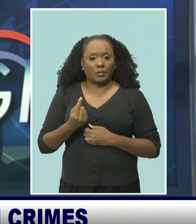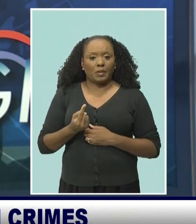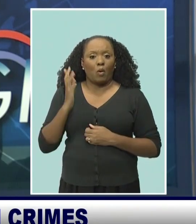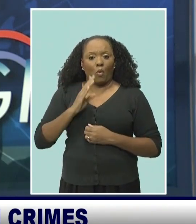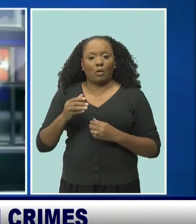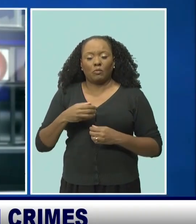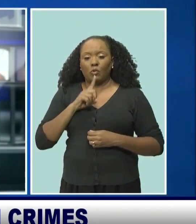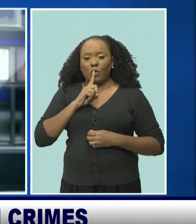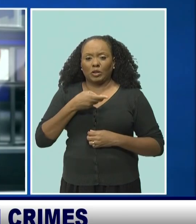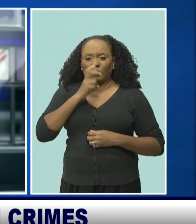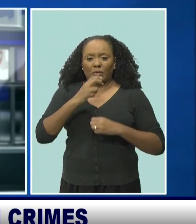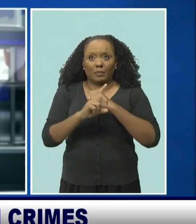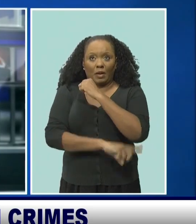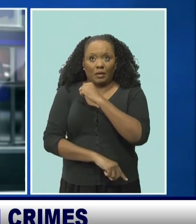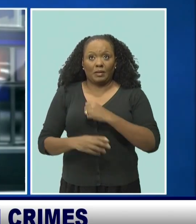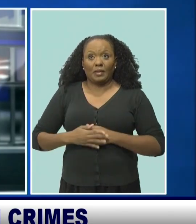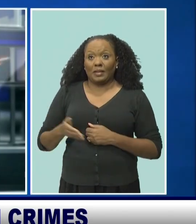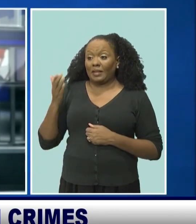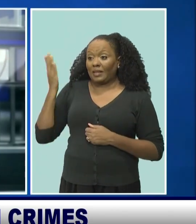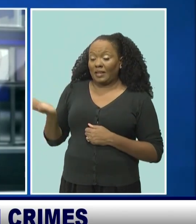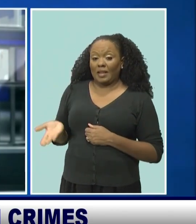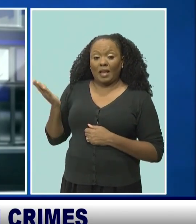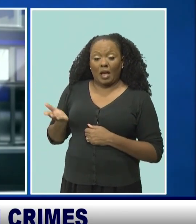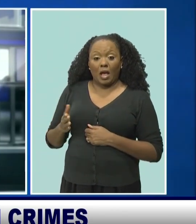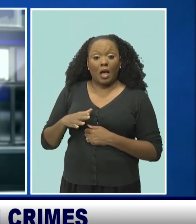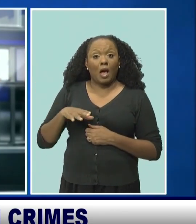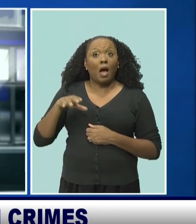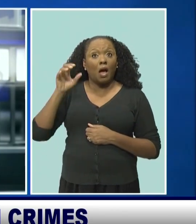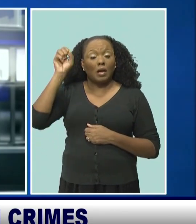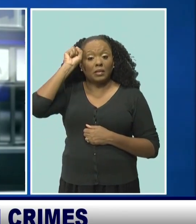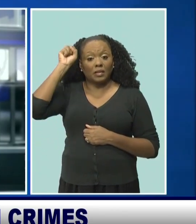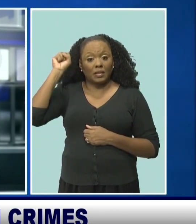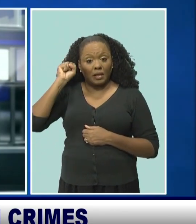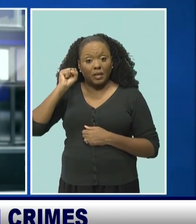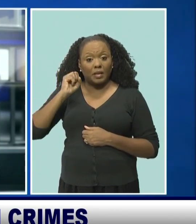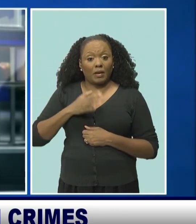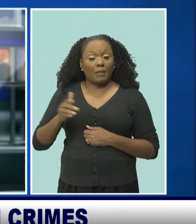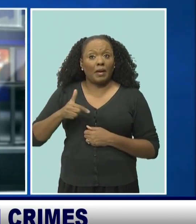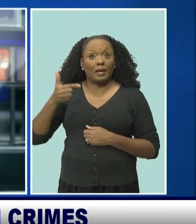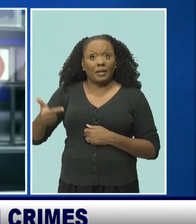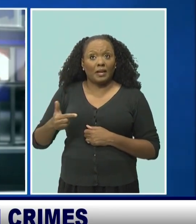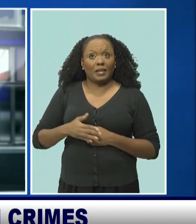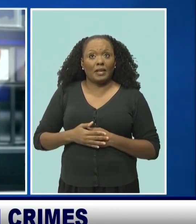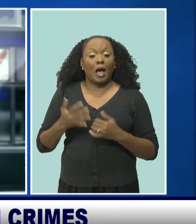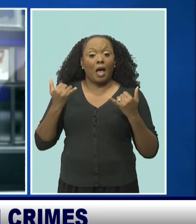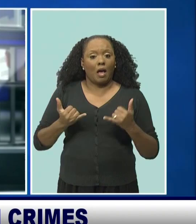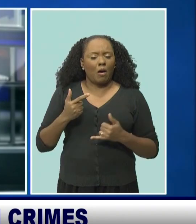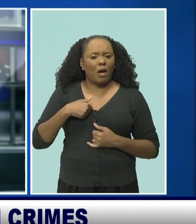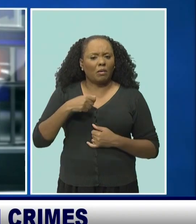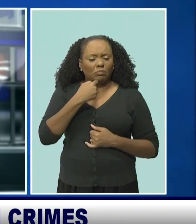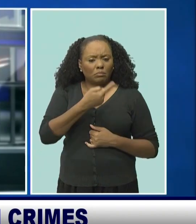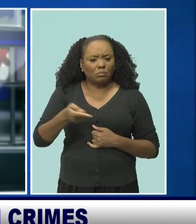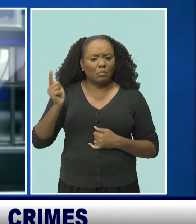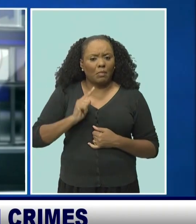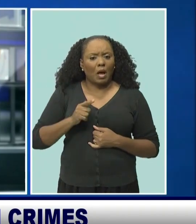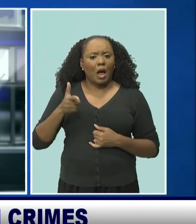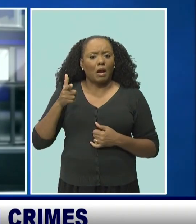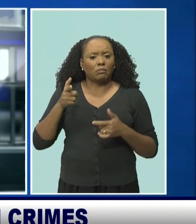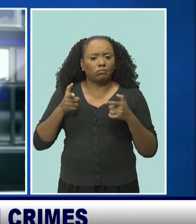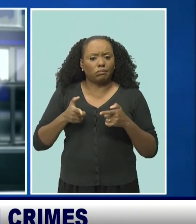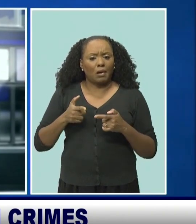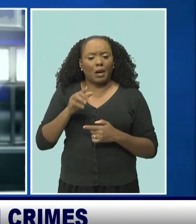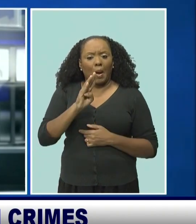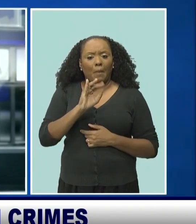center in his common merit tie. Up and on, Shane, with more details about those changes. Yes, up and on, Shane. And I can tell you, this firearms bill